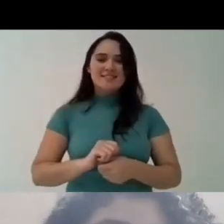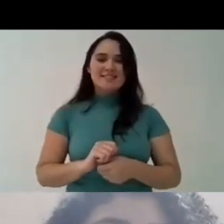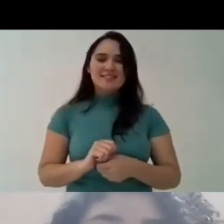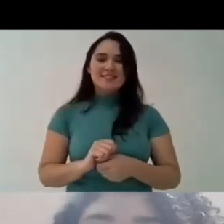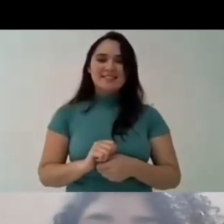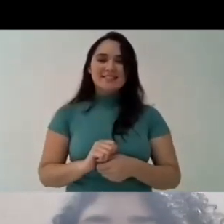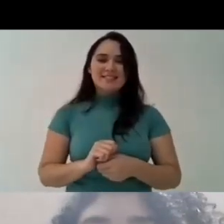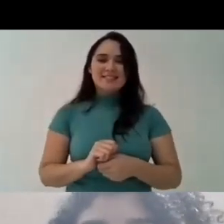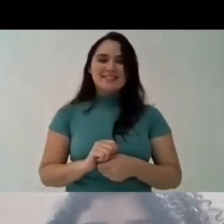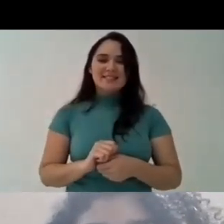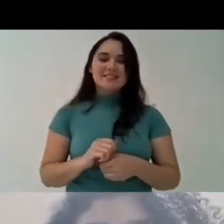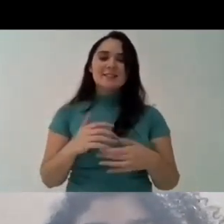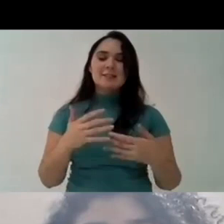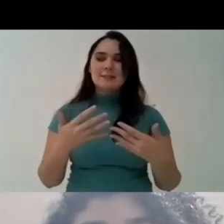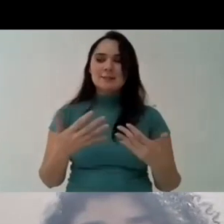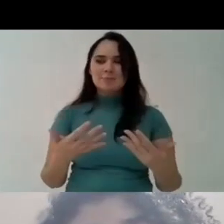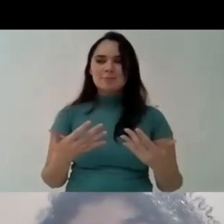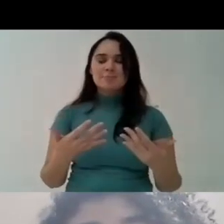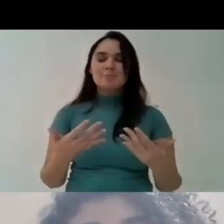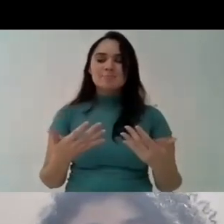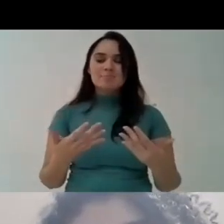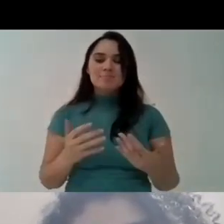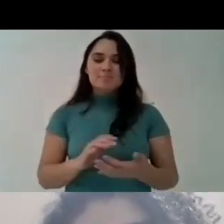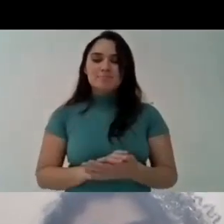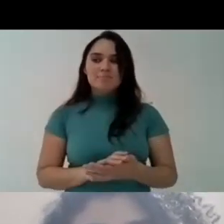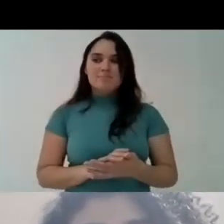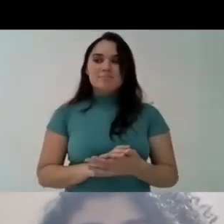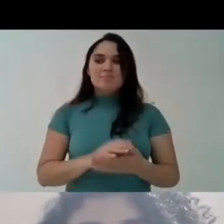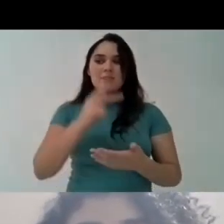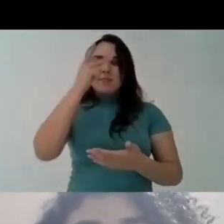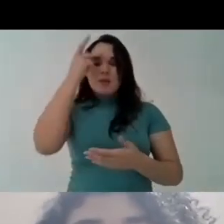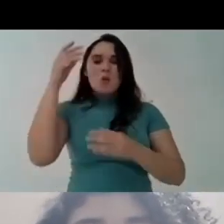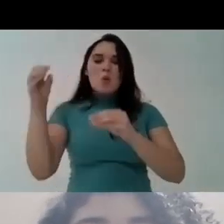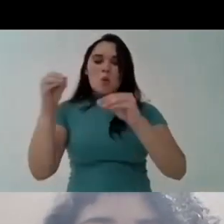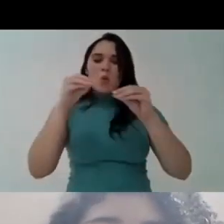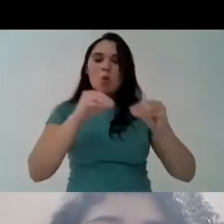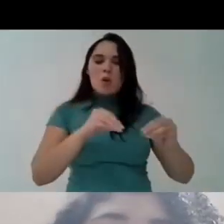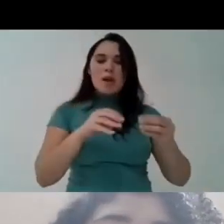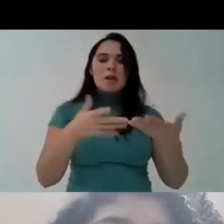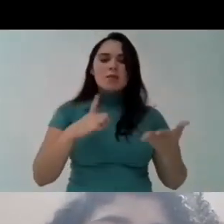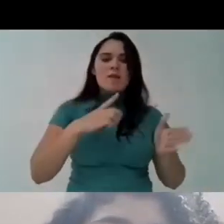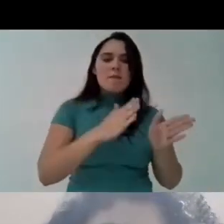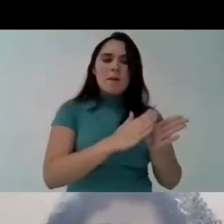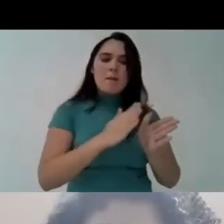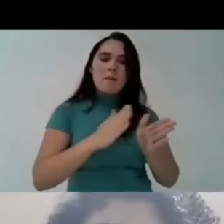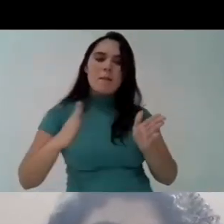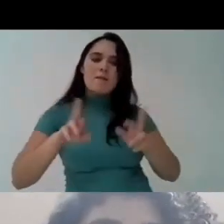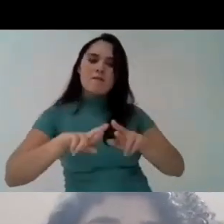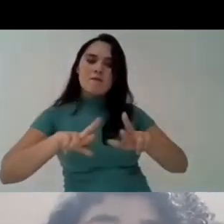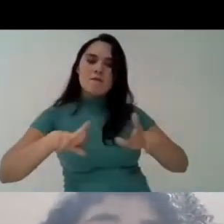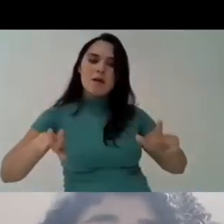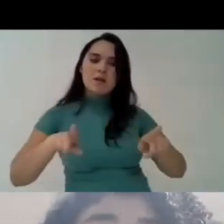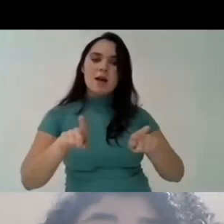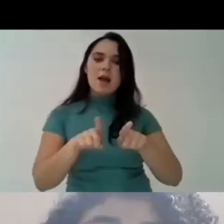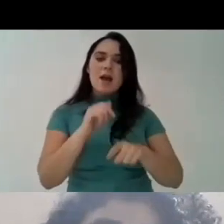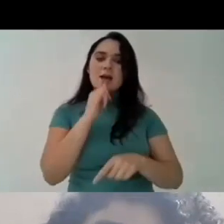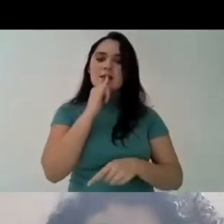uh youngsters going to the university now mainly in the northeast area of the country